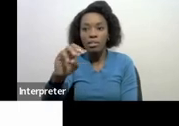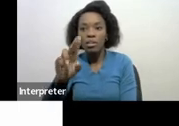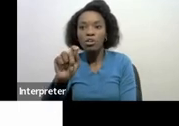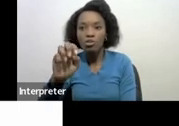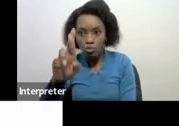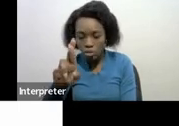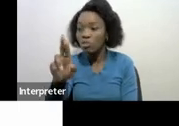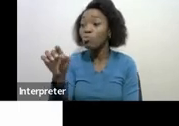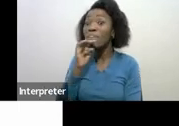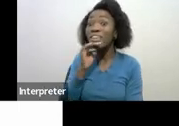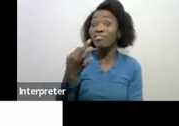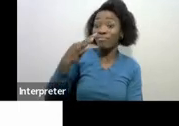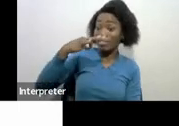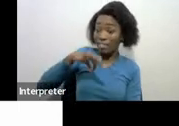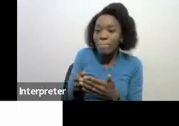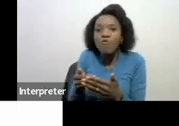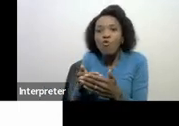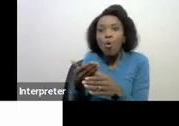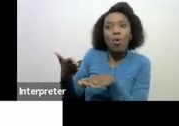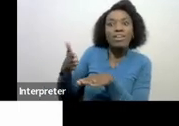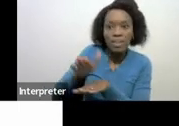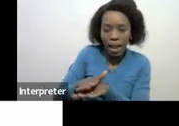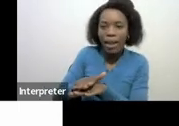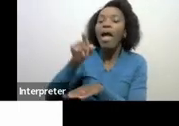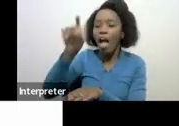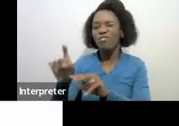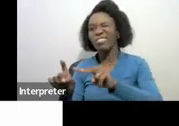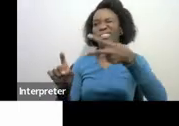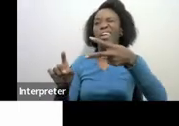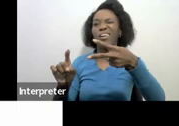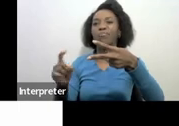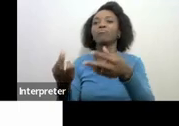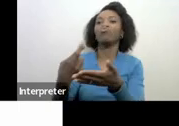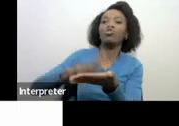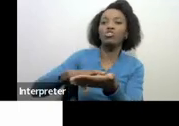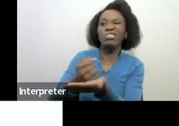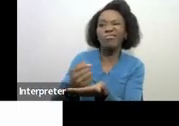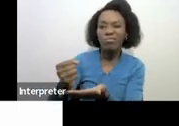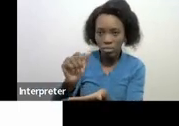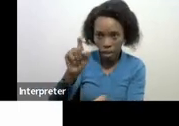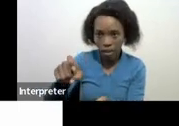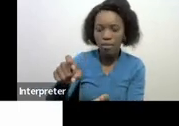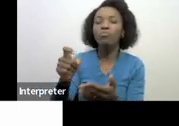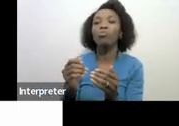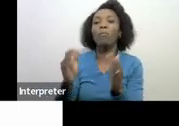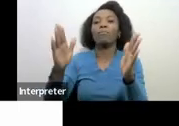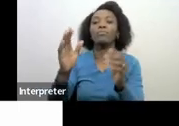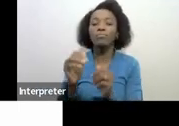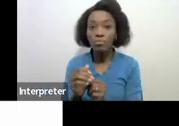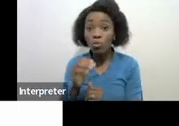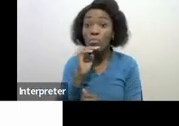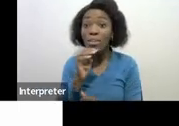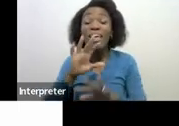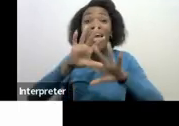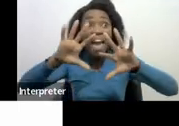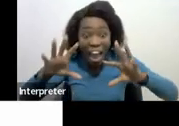of death it means there must be a second registration that needs to be opened and then all the required